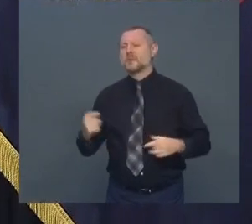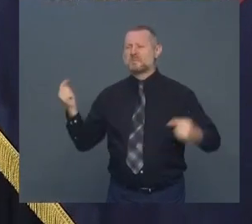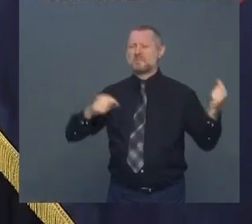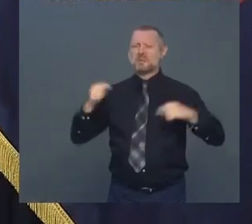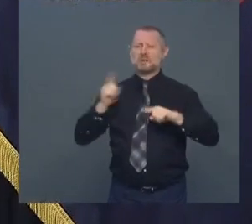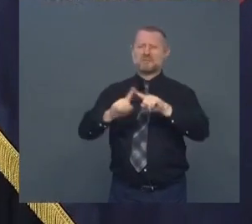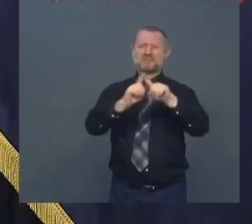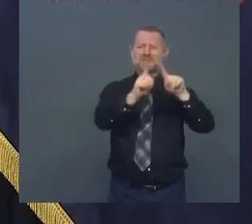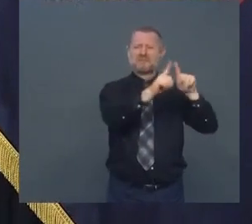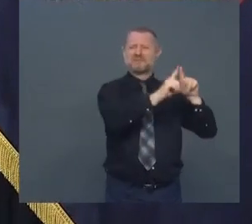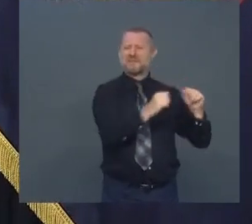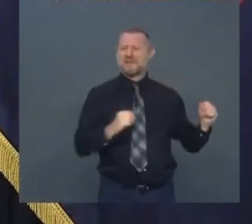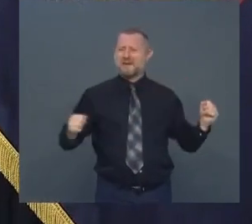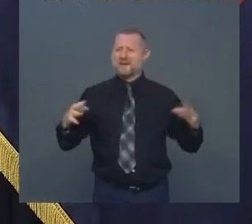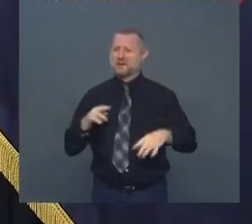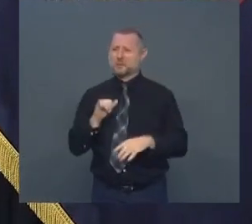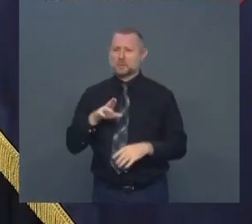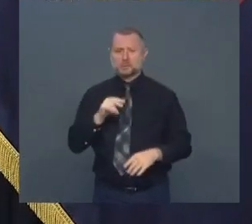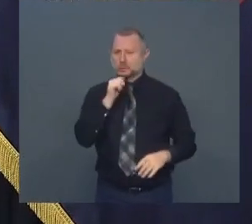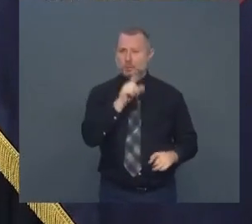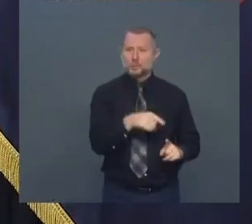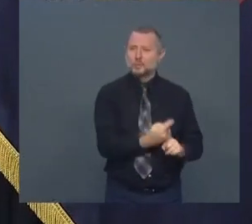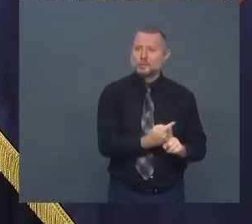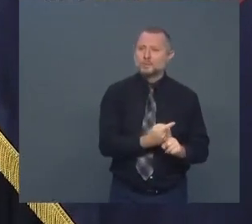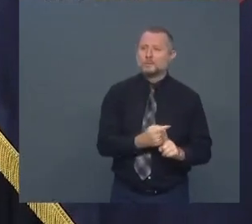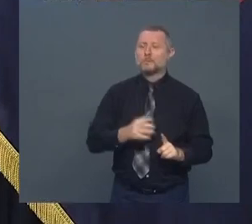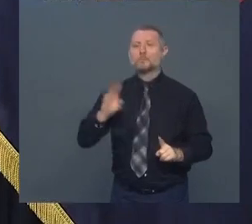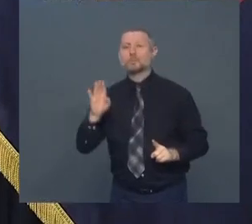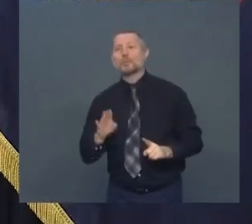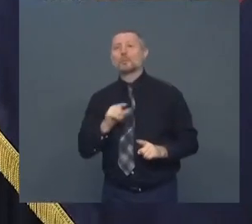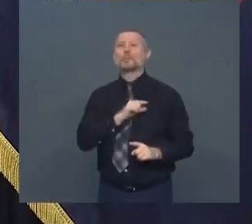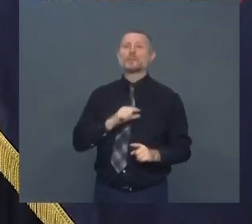Those are not just Brooklyn, Queens, Bronx. Right?